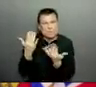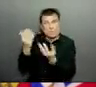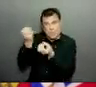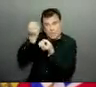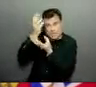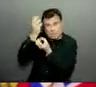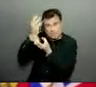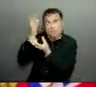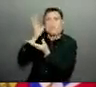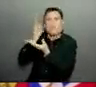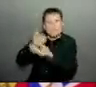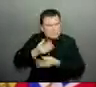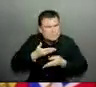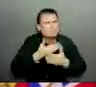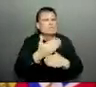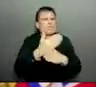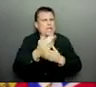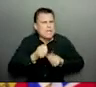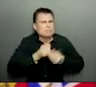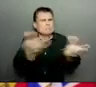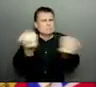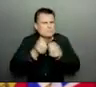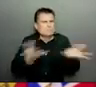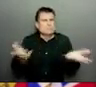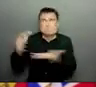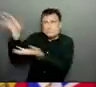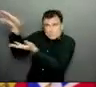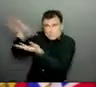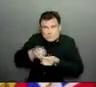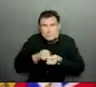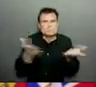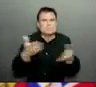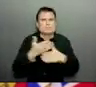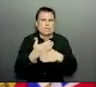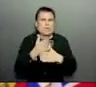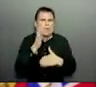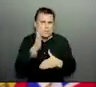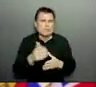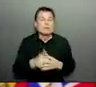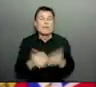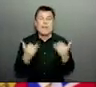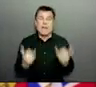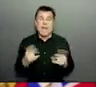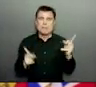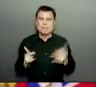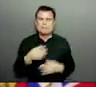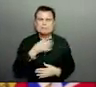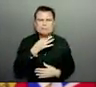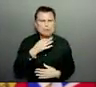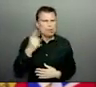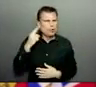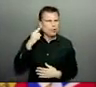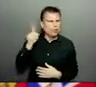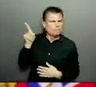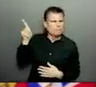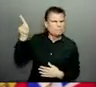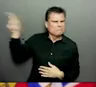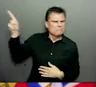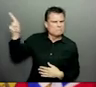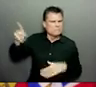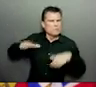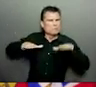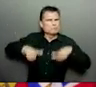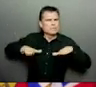people have questions about the new genetic variant of the virus that has emerged over the last few days in the United Kingdom.